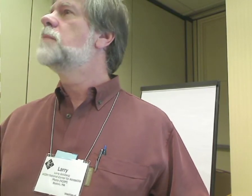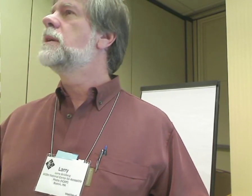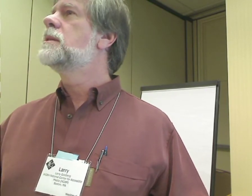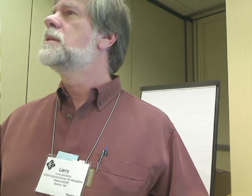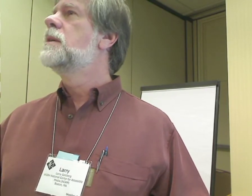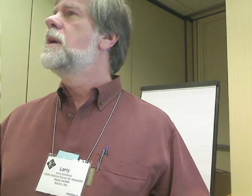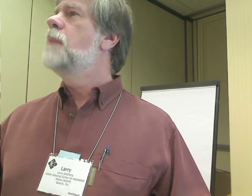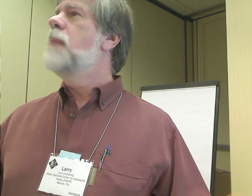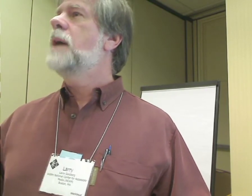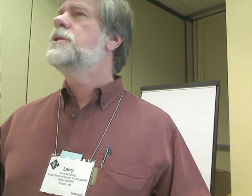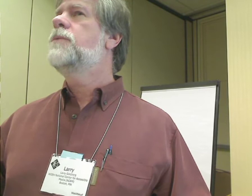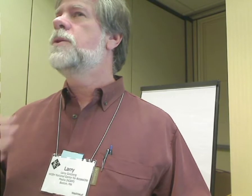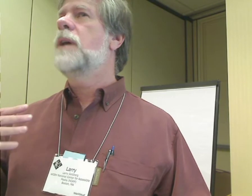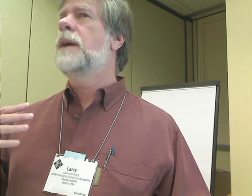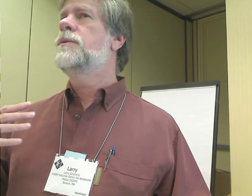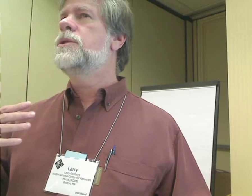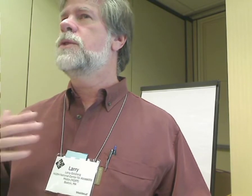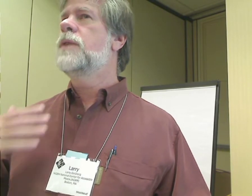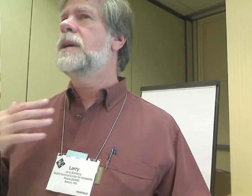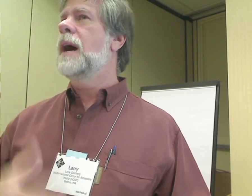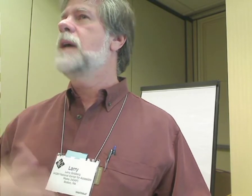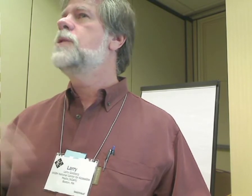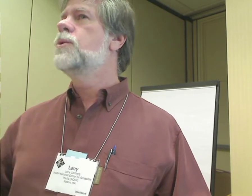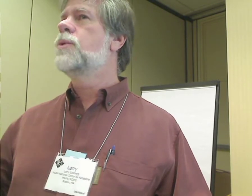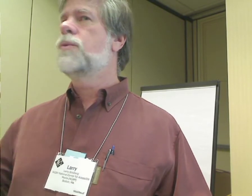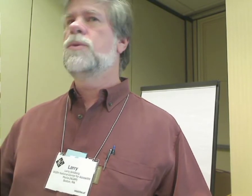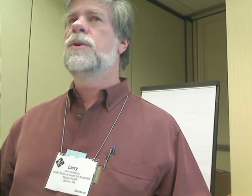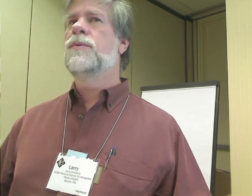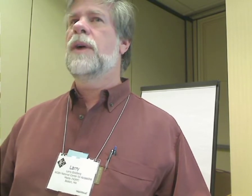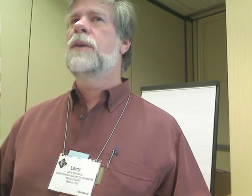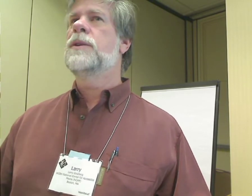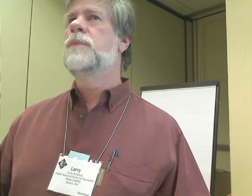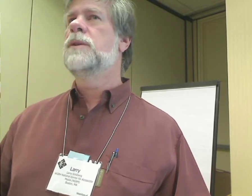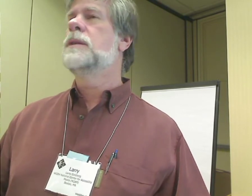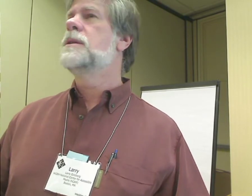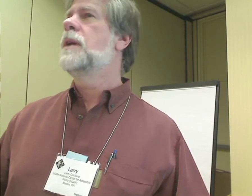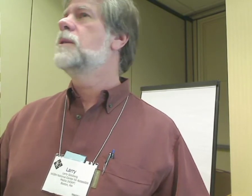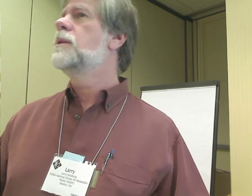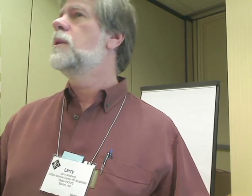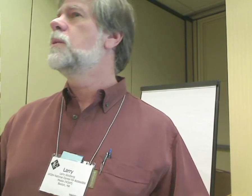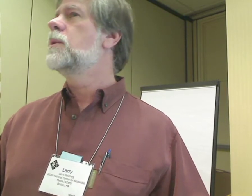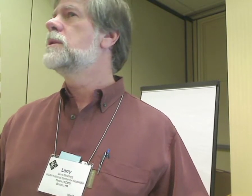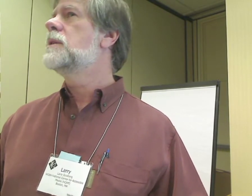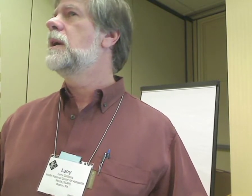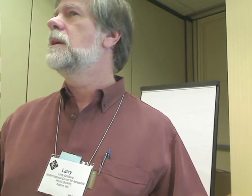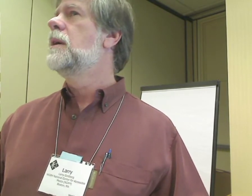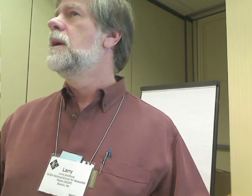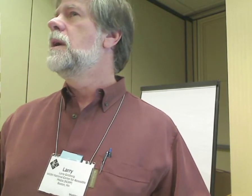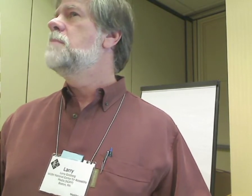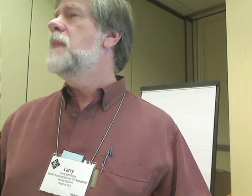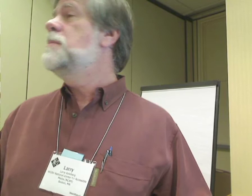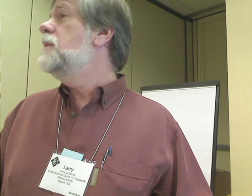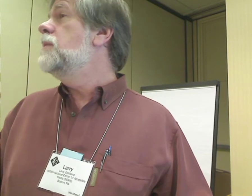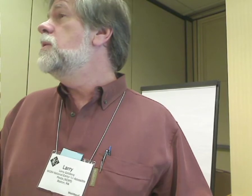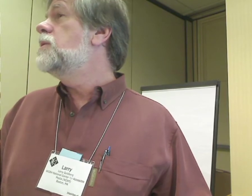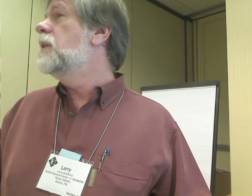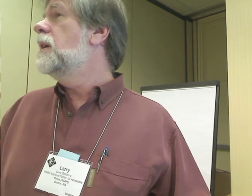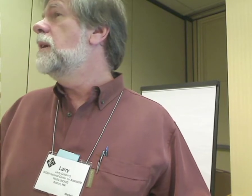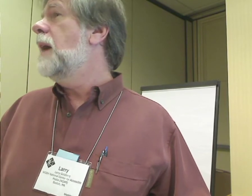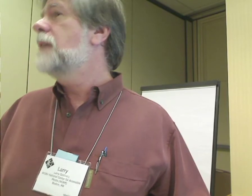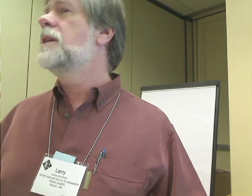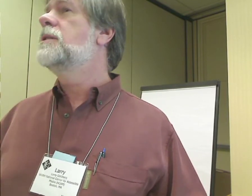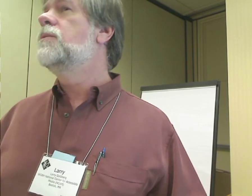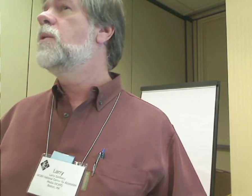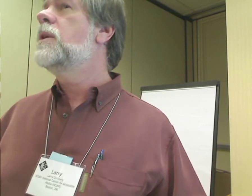amazing place. Imagine if you could have Siri guide you through those various buildings down in the Lower East Side. Maybe even